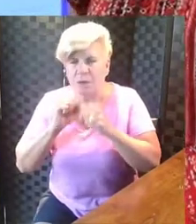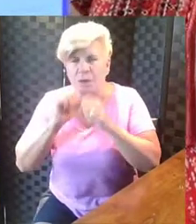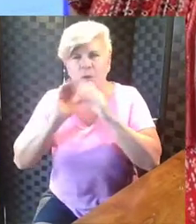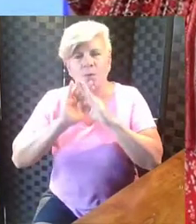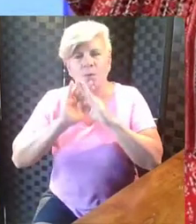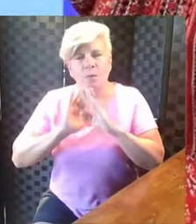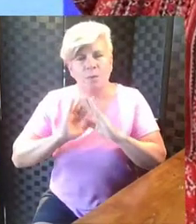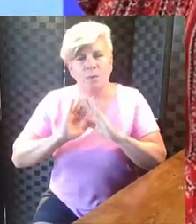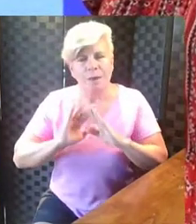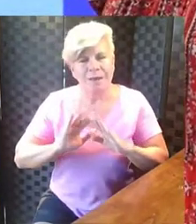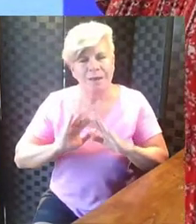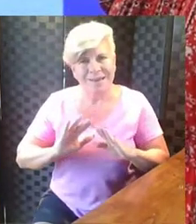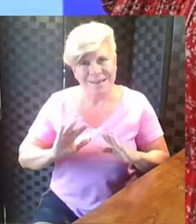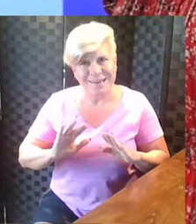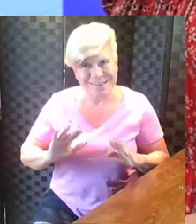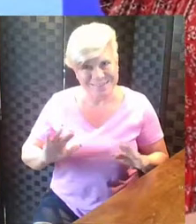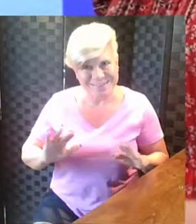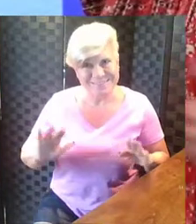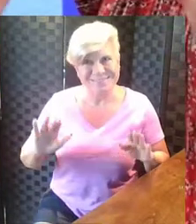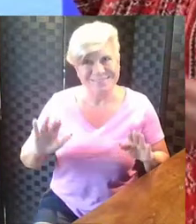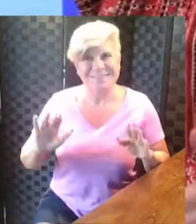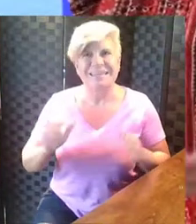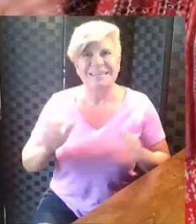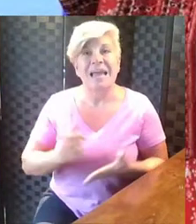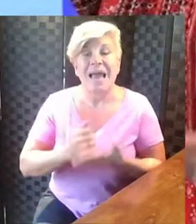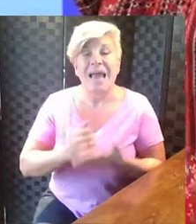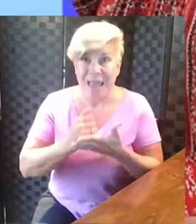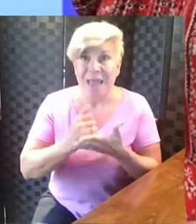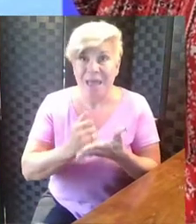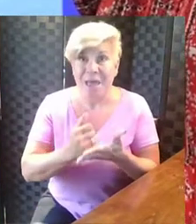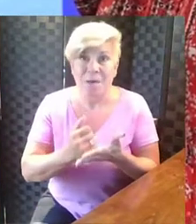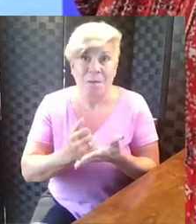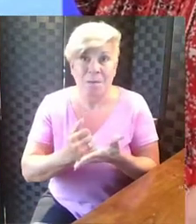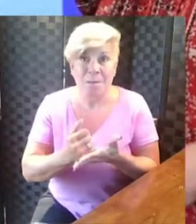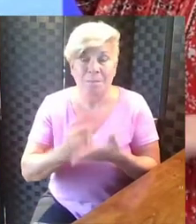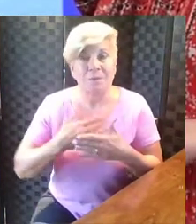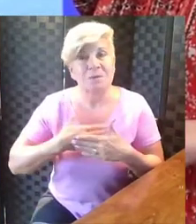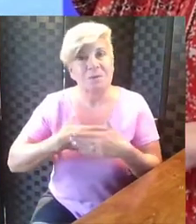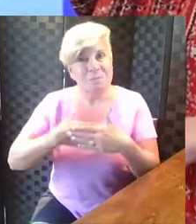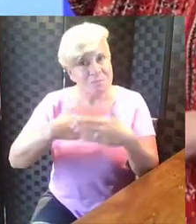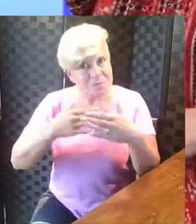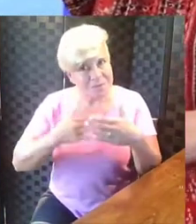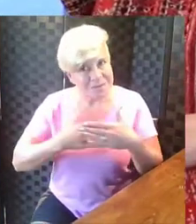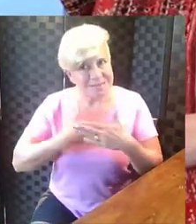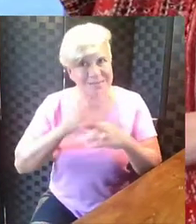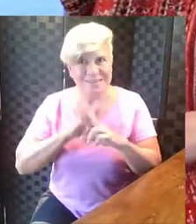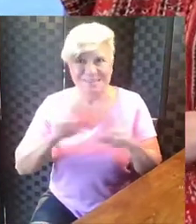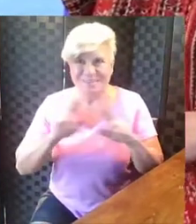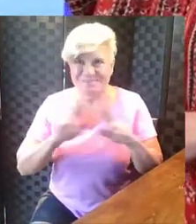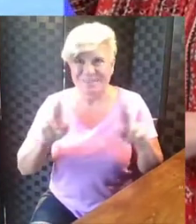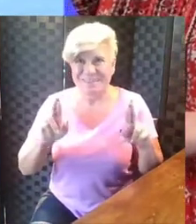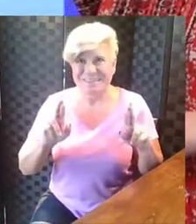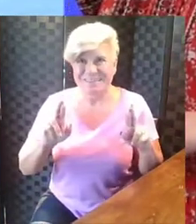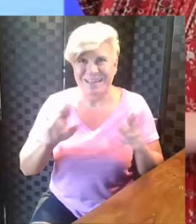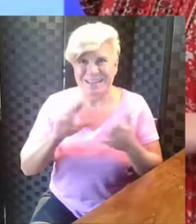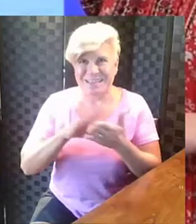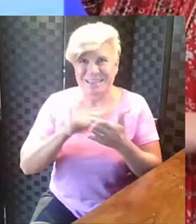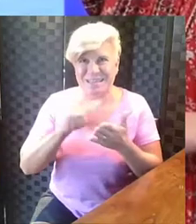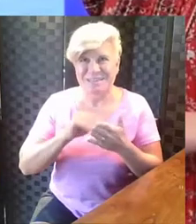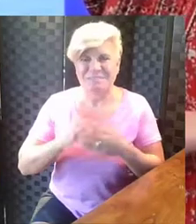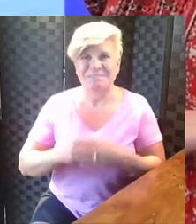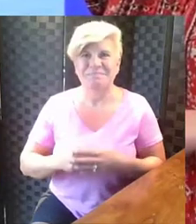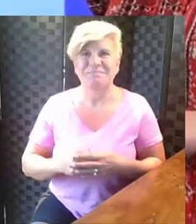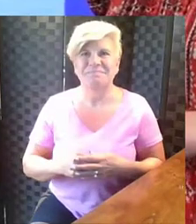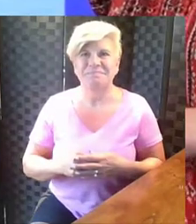you can try to relax them. And that will kind of help with your breathing and get you ready and ready to learn.